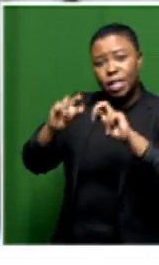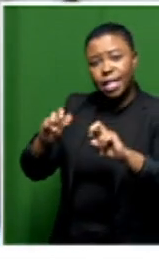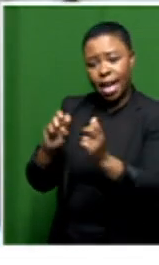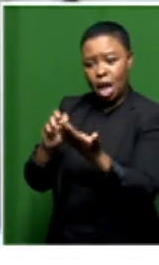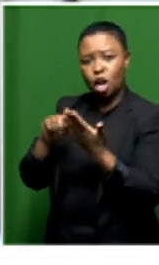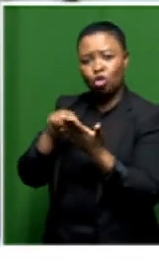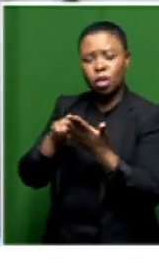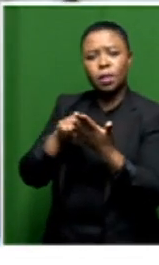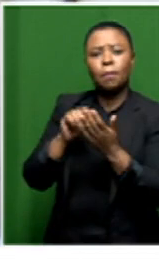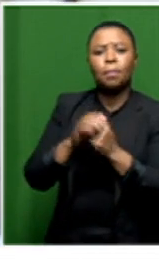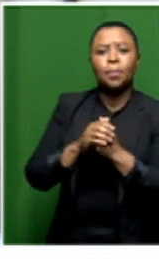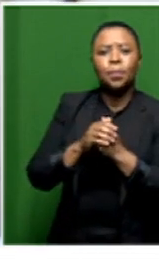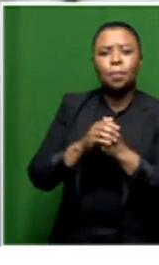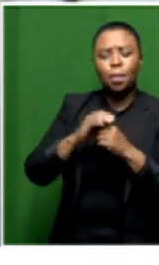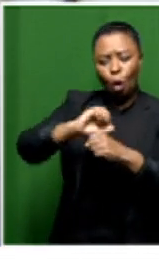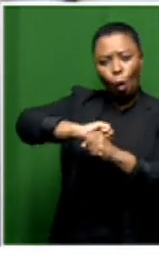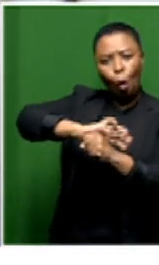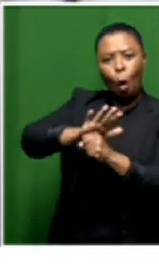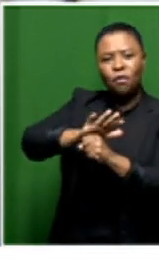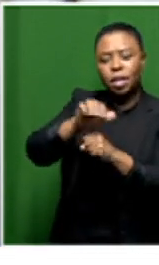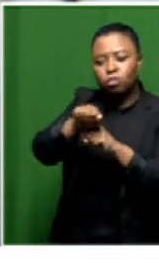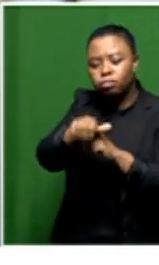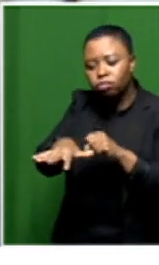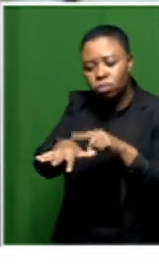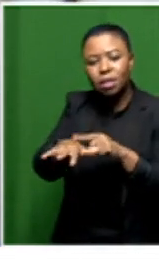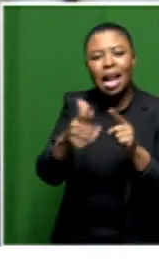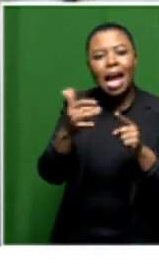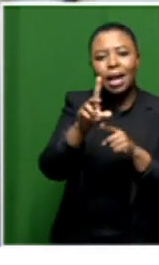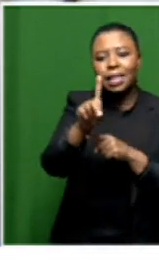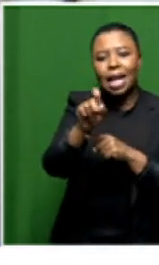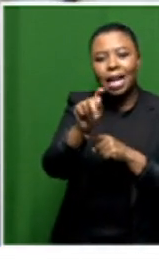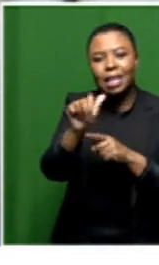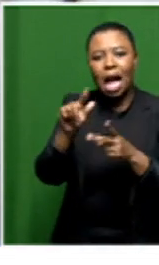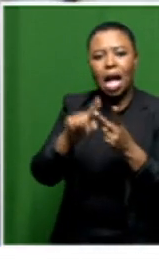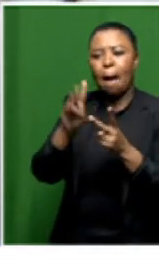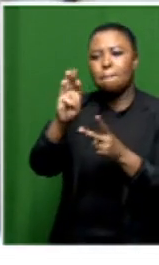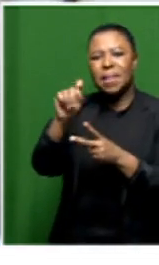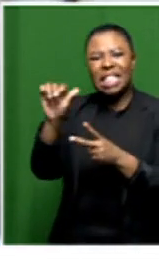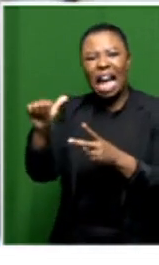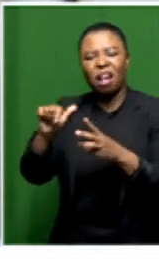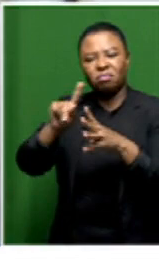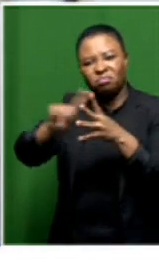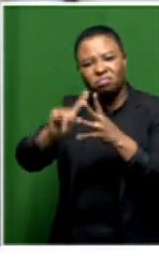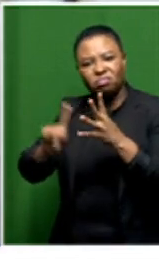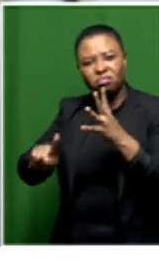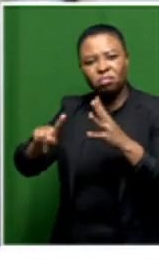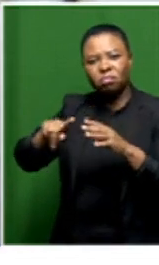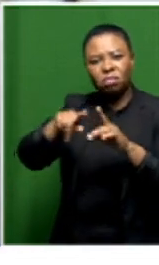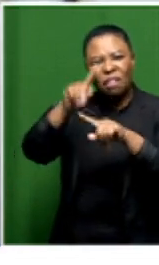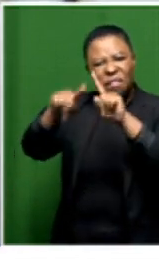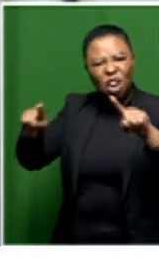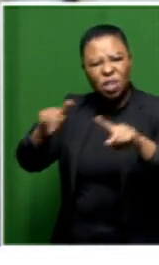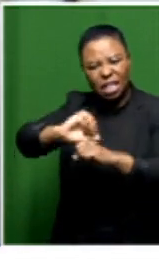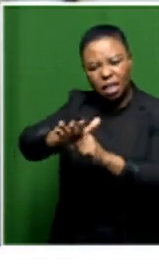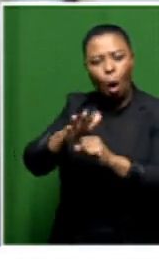did you look at the different covert variants uh such as delta beta et cetera and uh or did you just look at